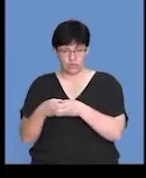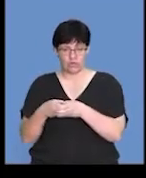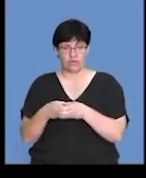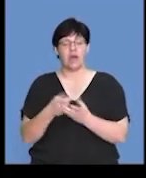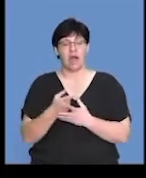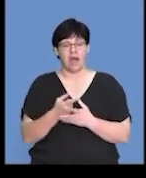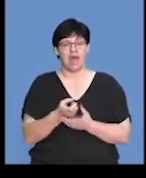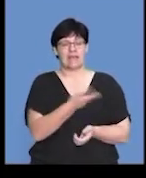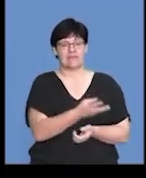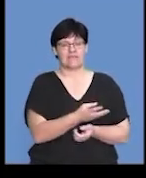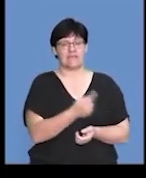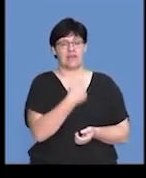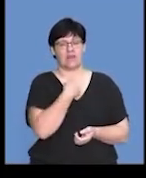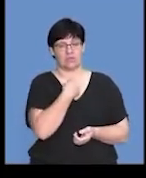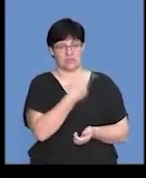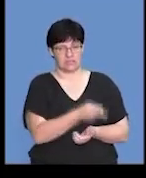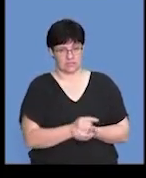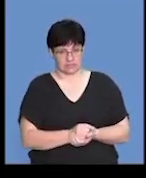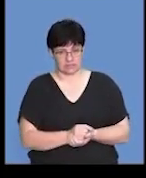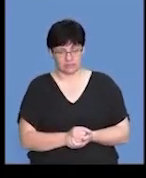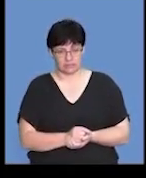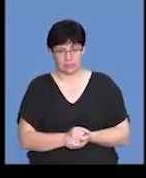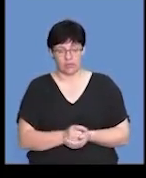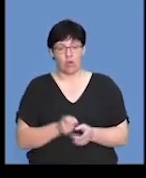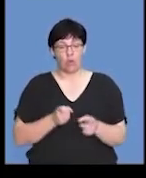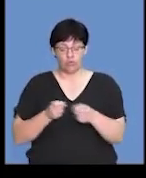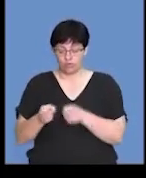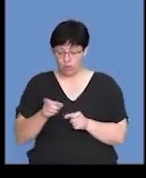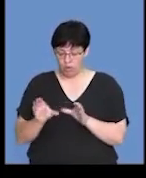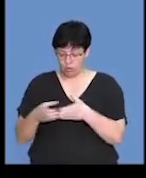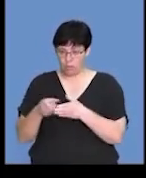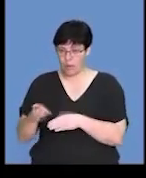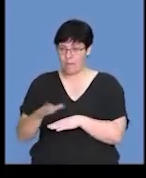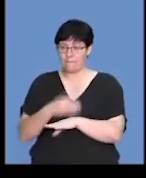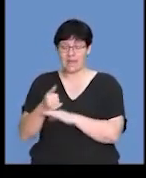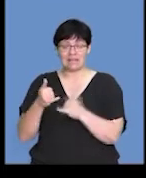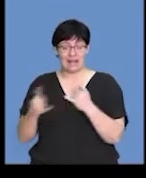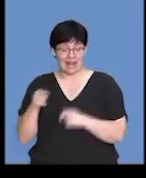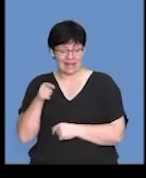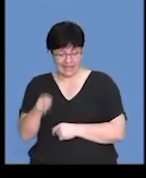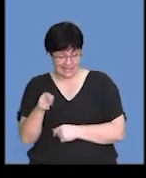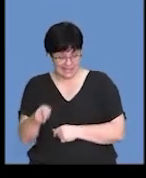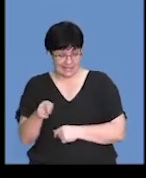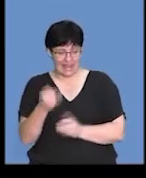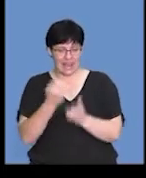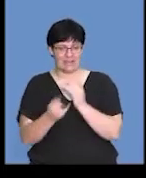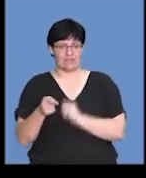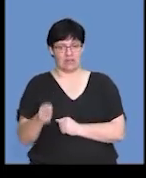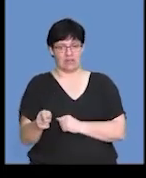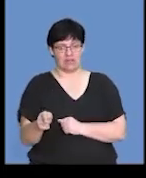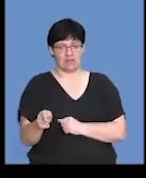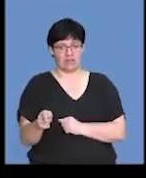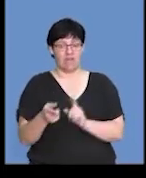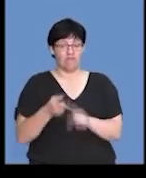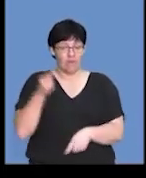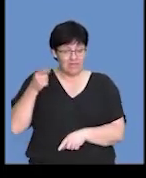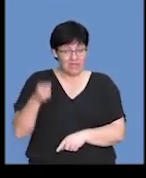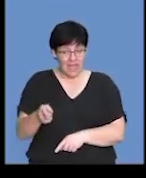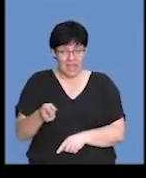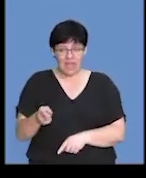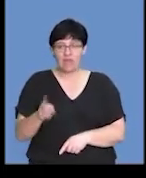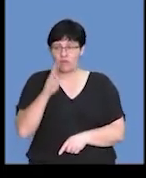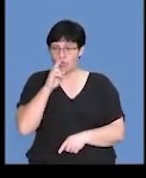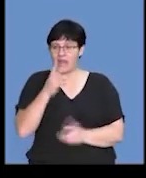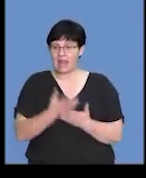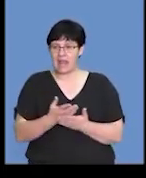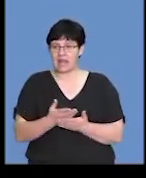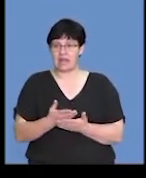being treated with thyroxin. So, the control group or the baseline group is these individuals. And clearly, from that, you